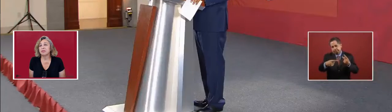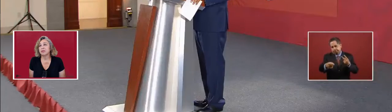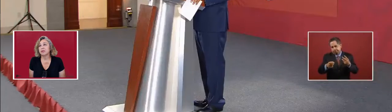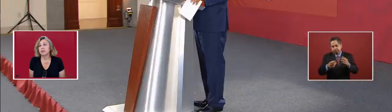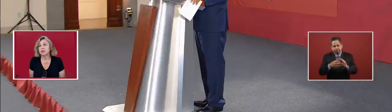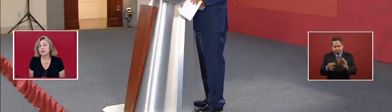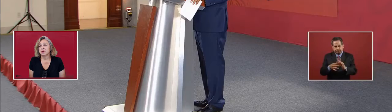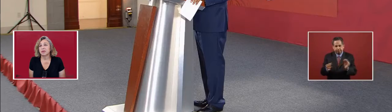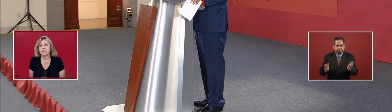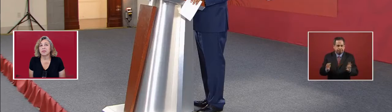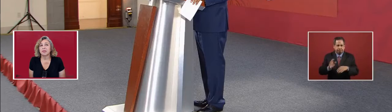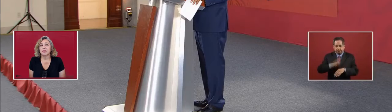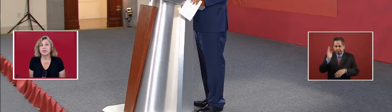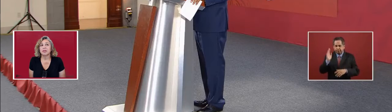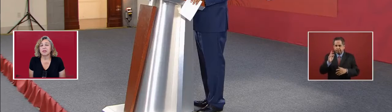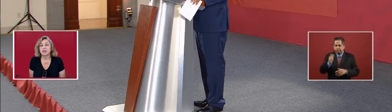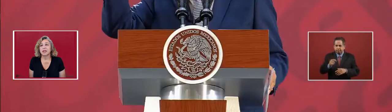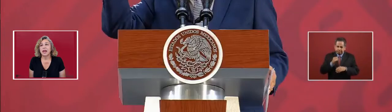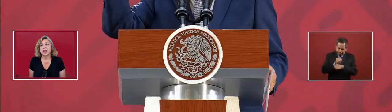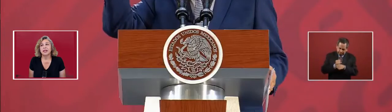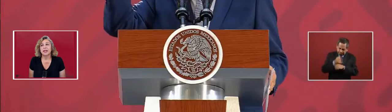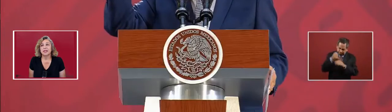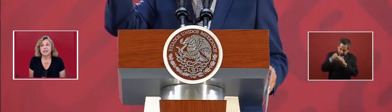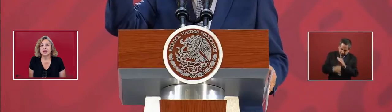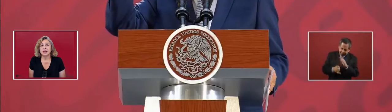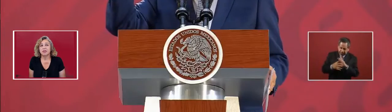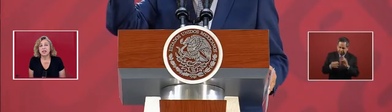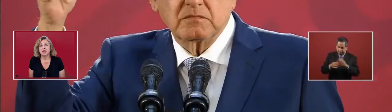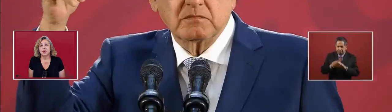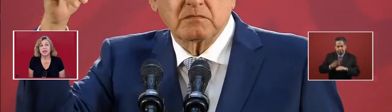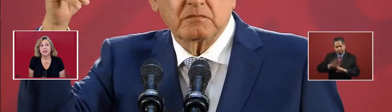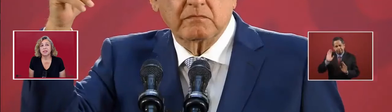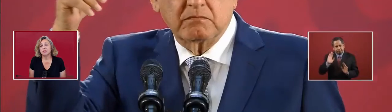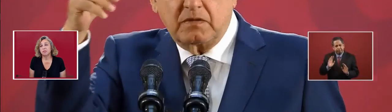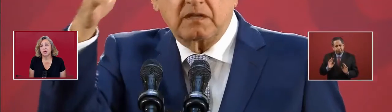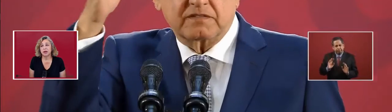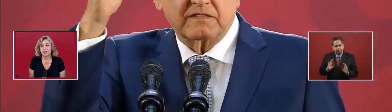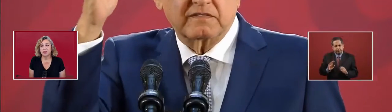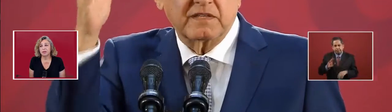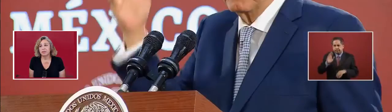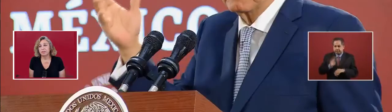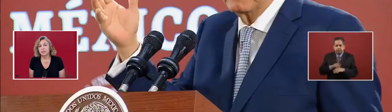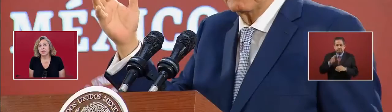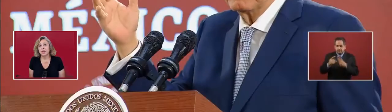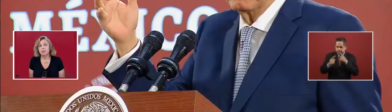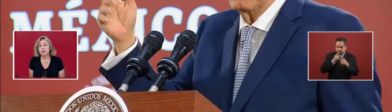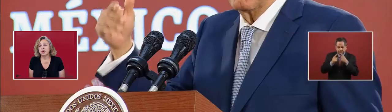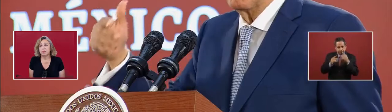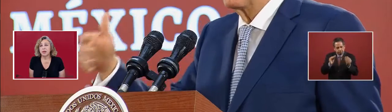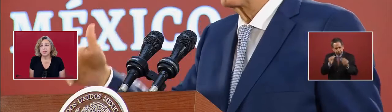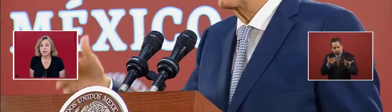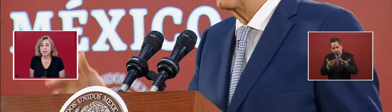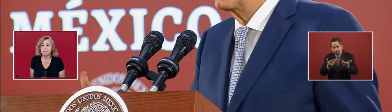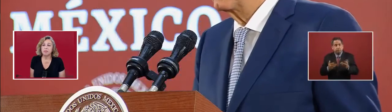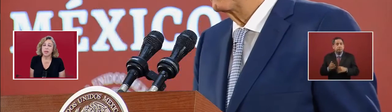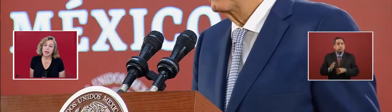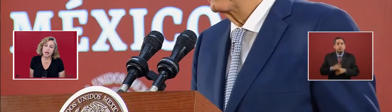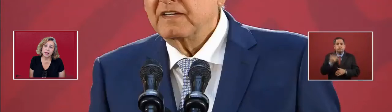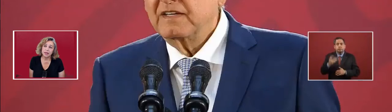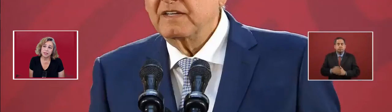analyzing or need to analyze some more and more debate.